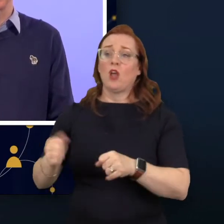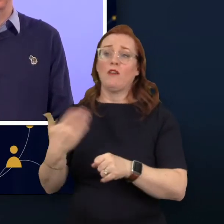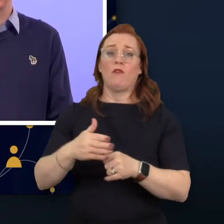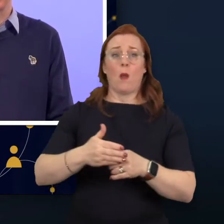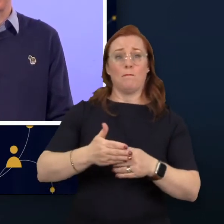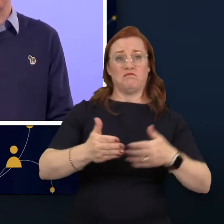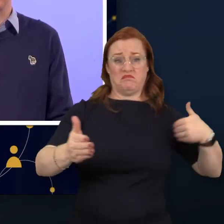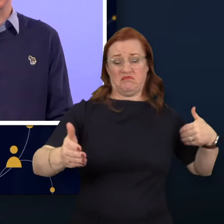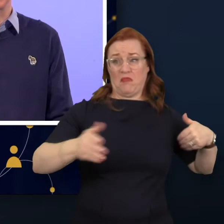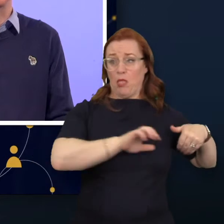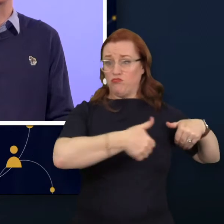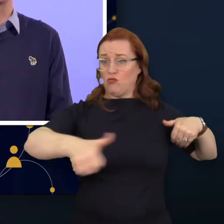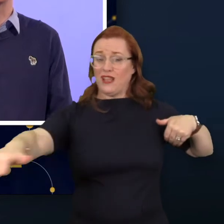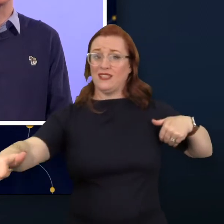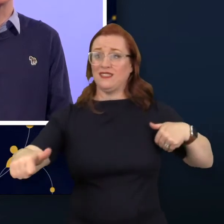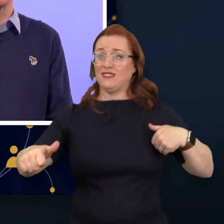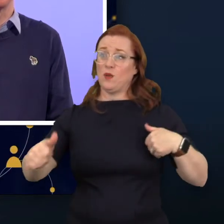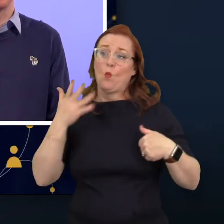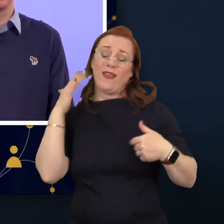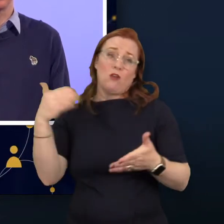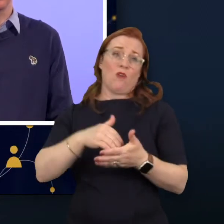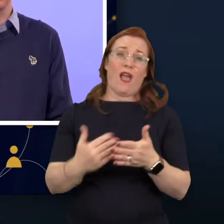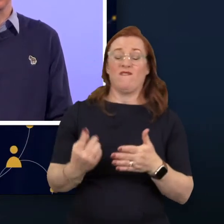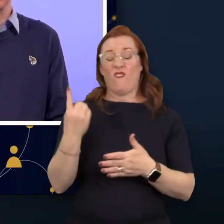to ensure that everyone is set for success.